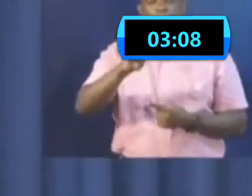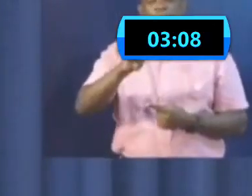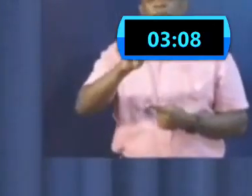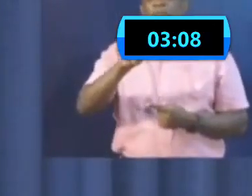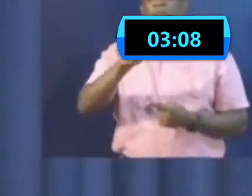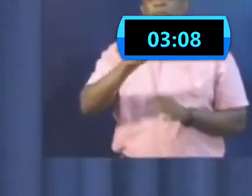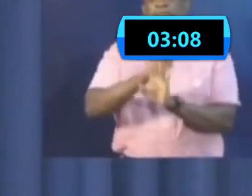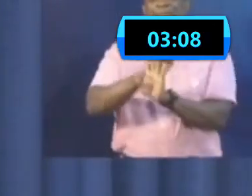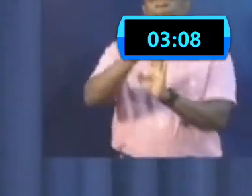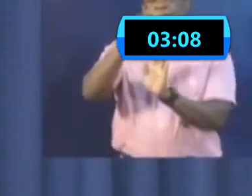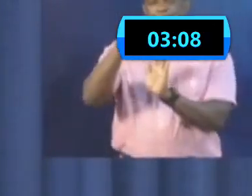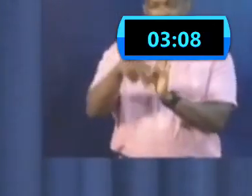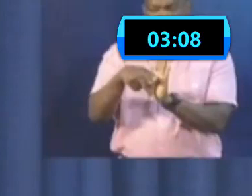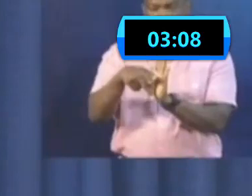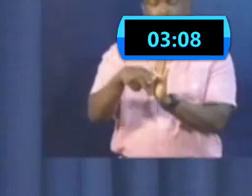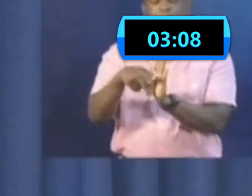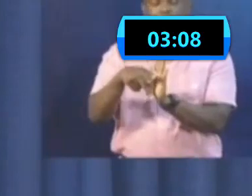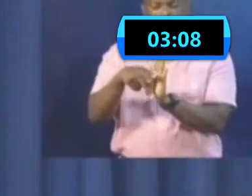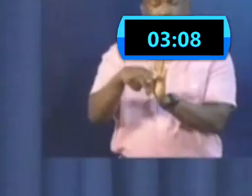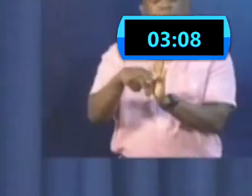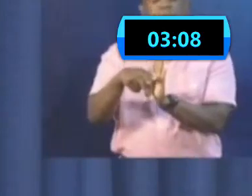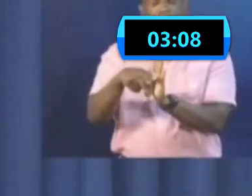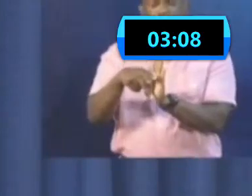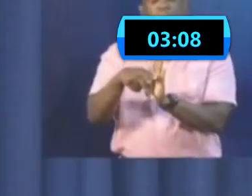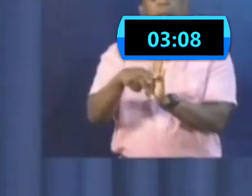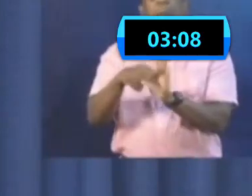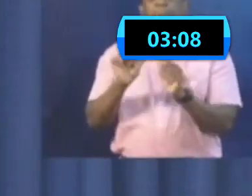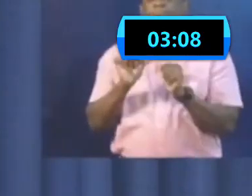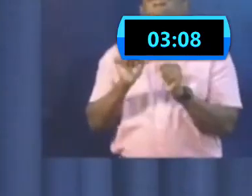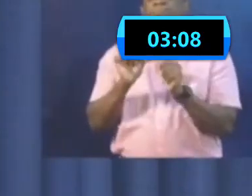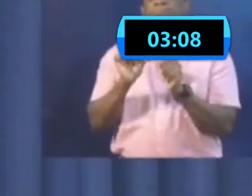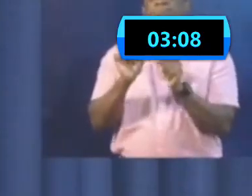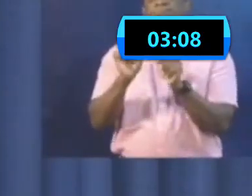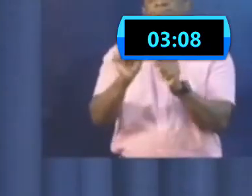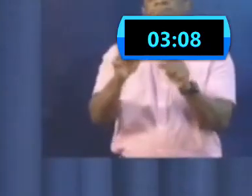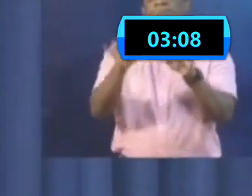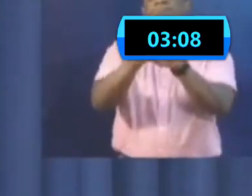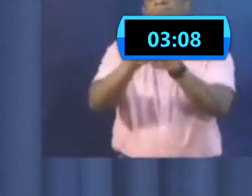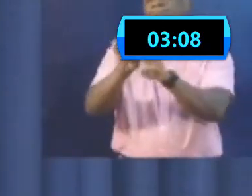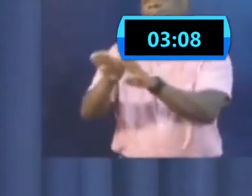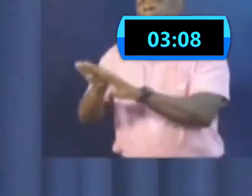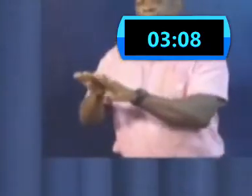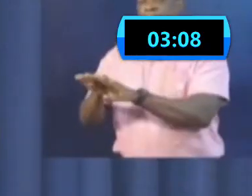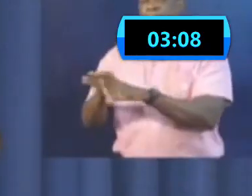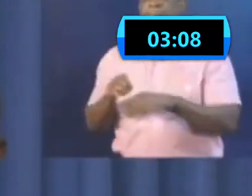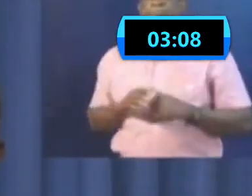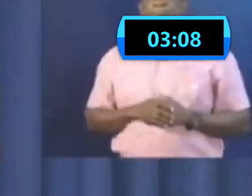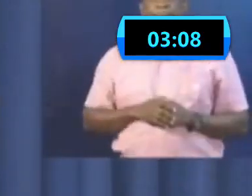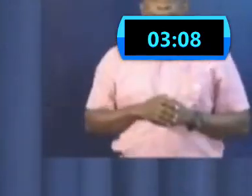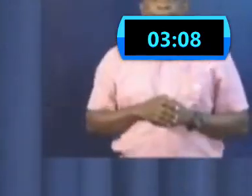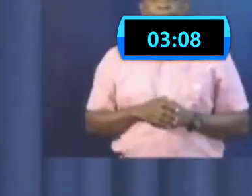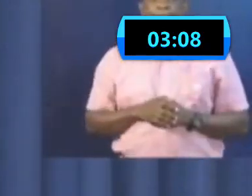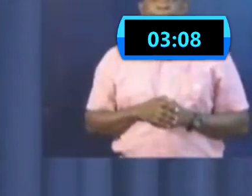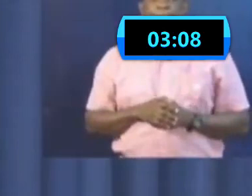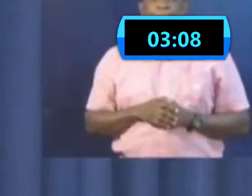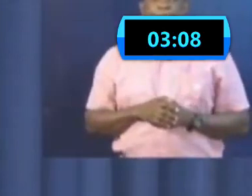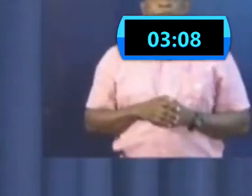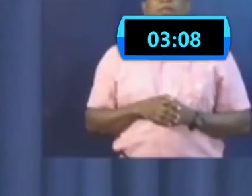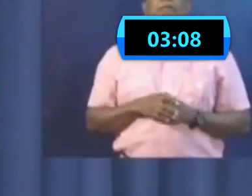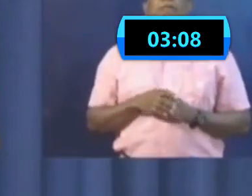date. By that time, we will then be able to assess what has happened with the population's response,